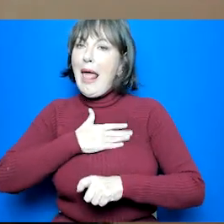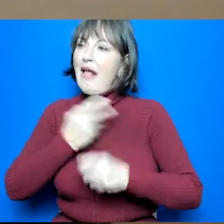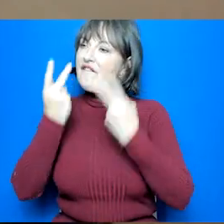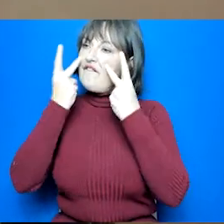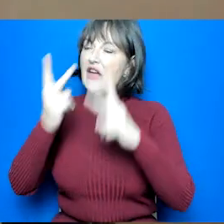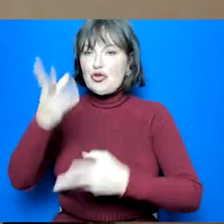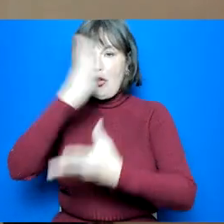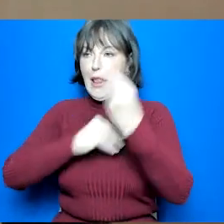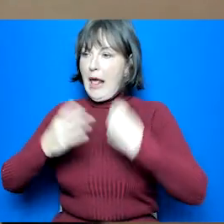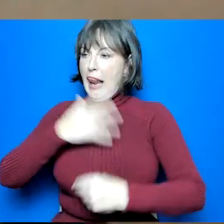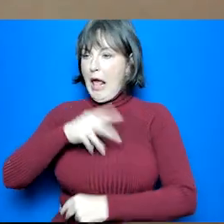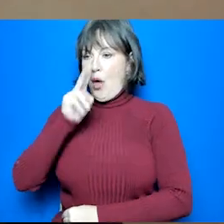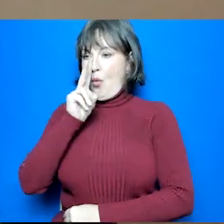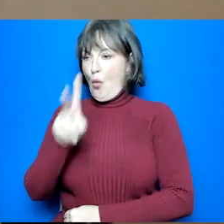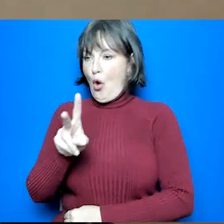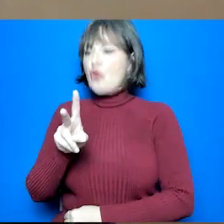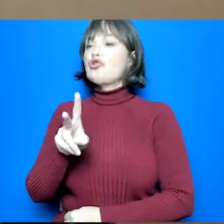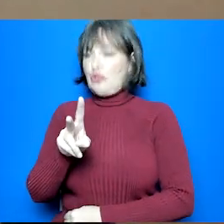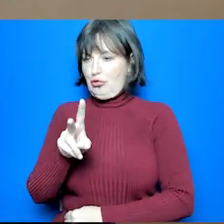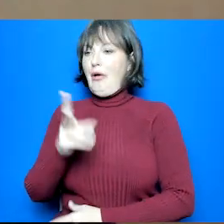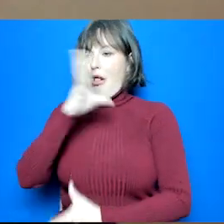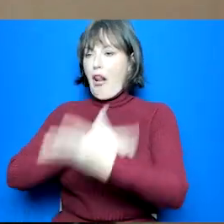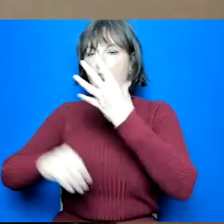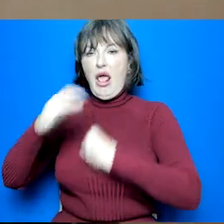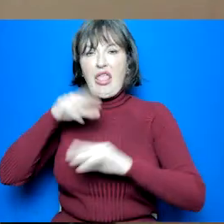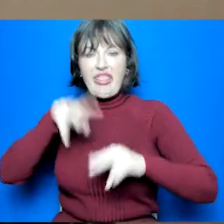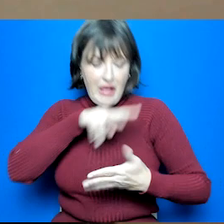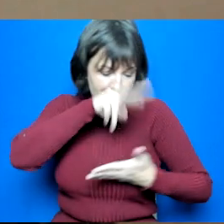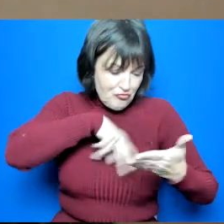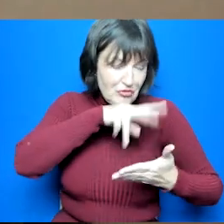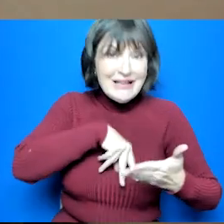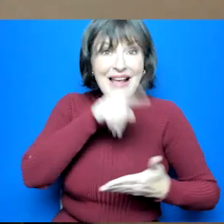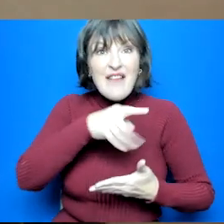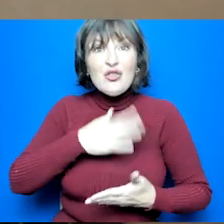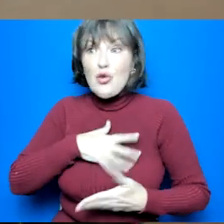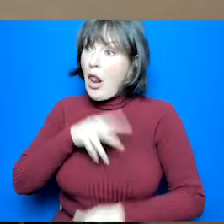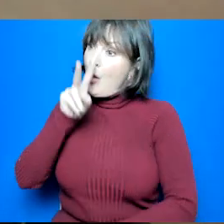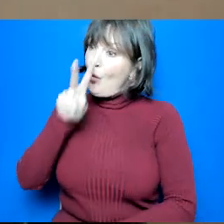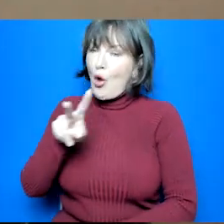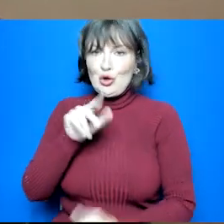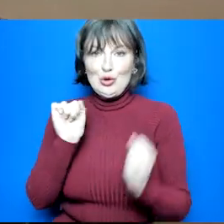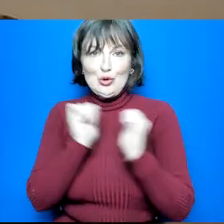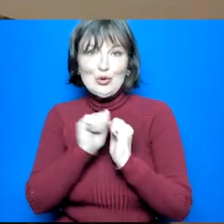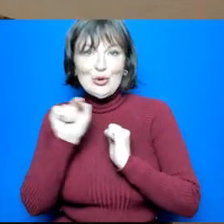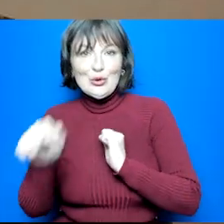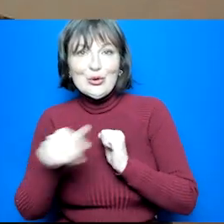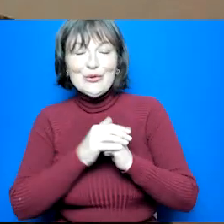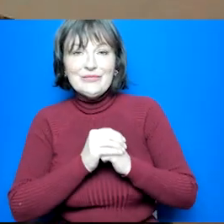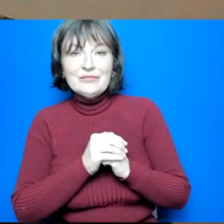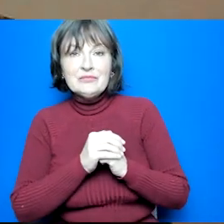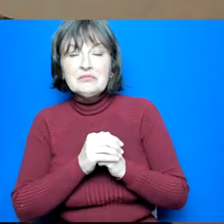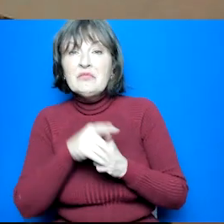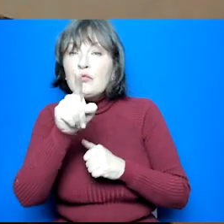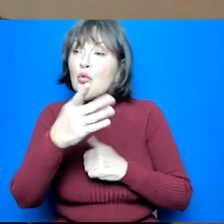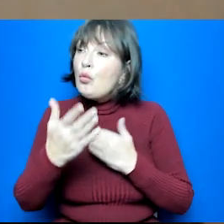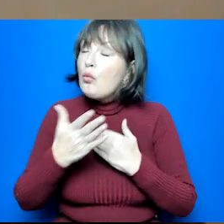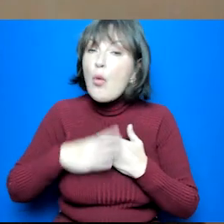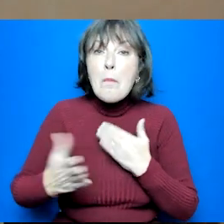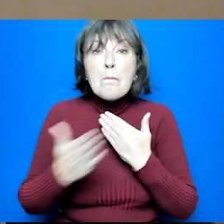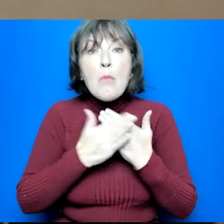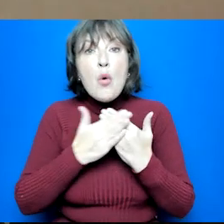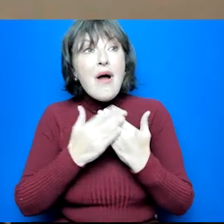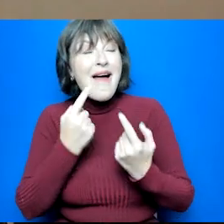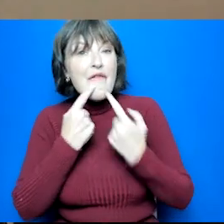applying what they're learning to a real life situation if you want more information including like what kind of foundation